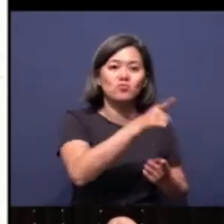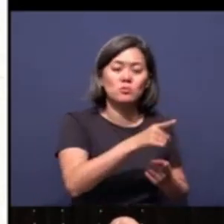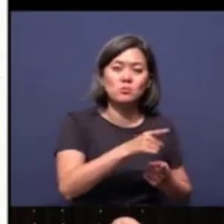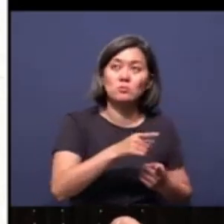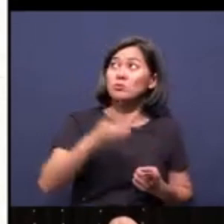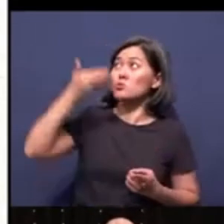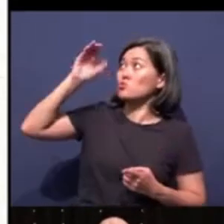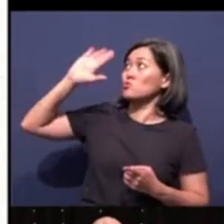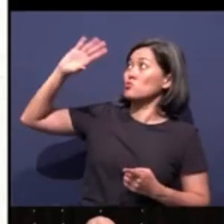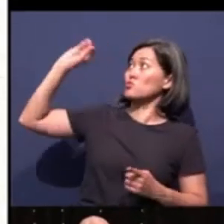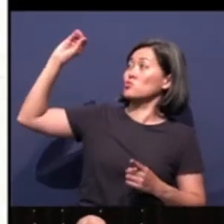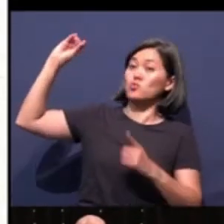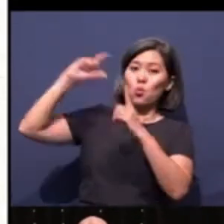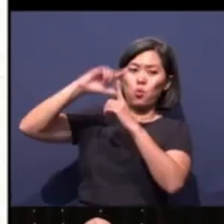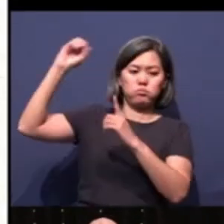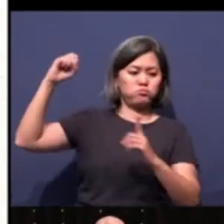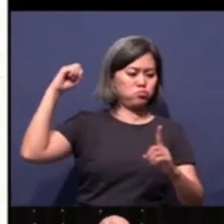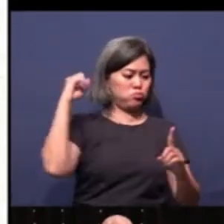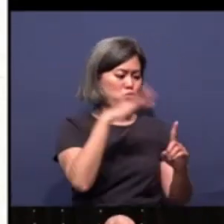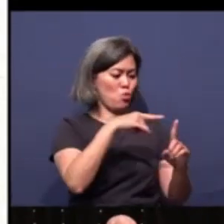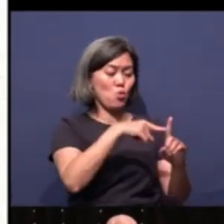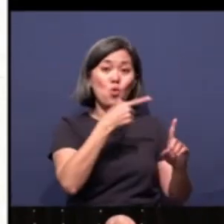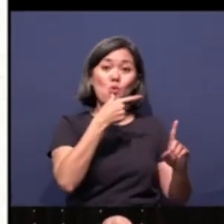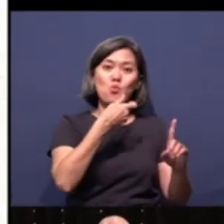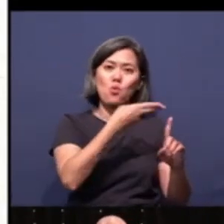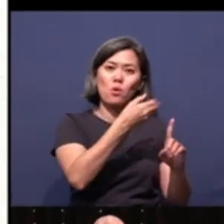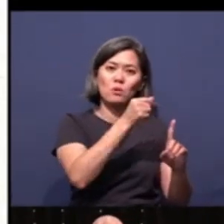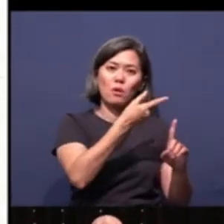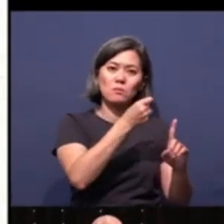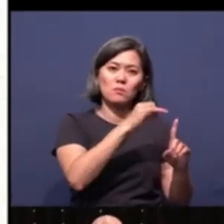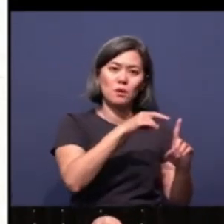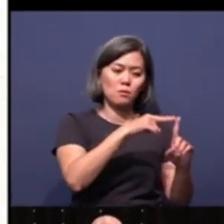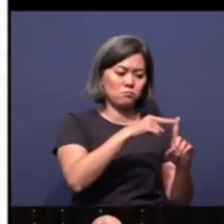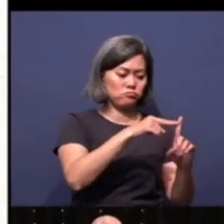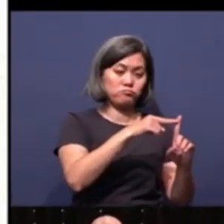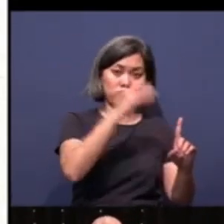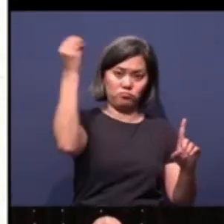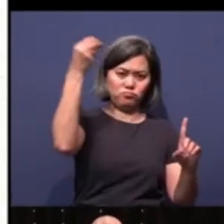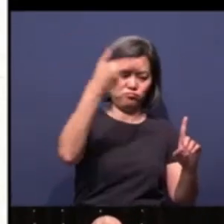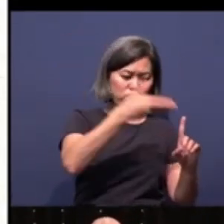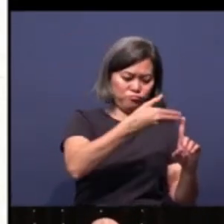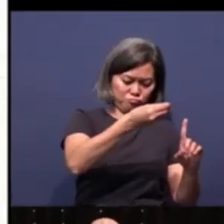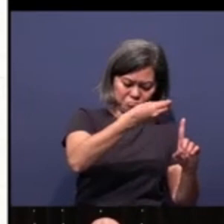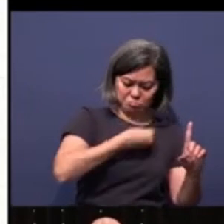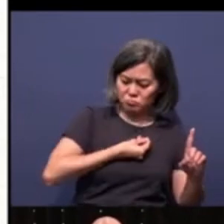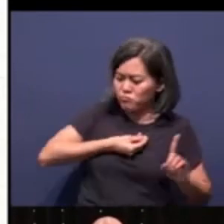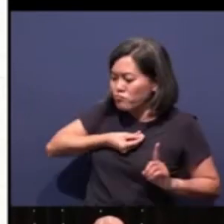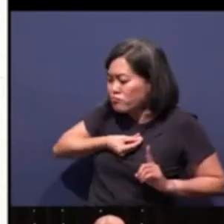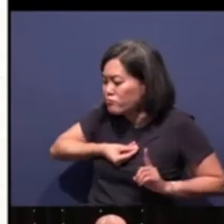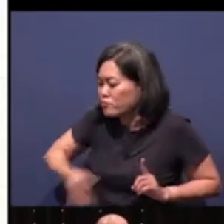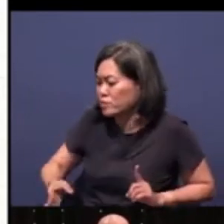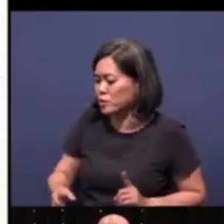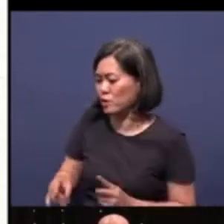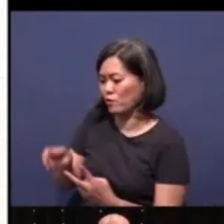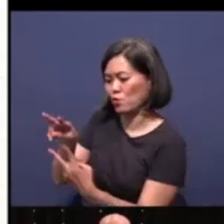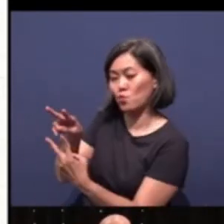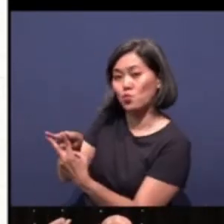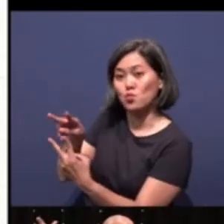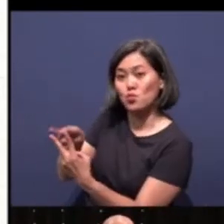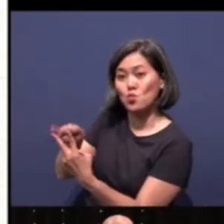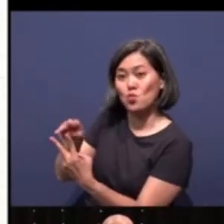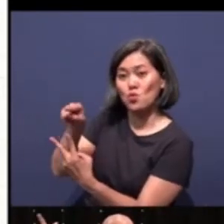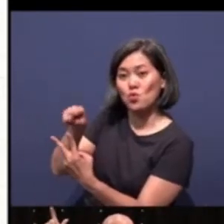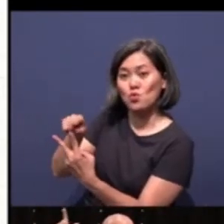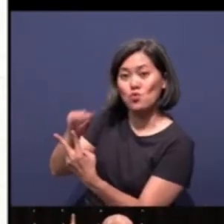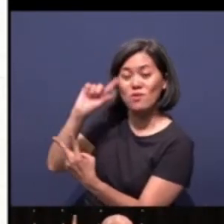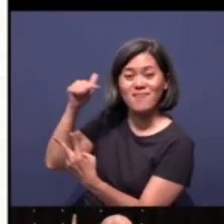of the Lord came to the prophet Haggai, to Zarul Babel, the son of Sheertil, governor of Judah, and the second